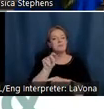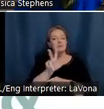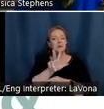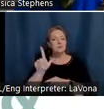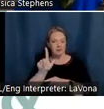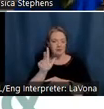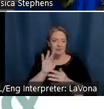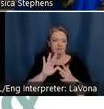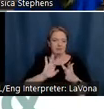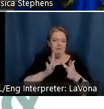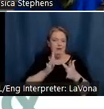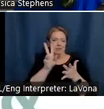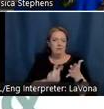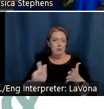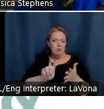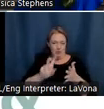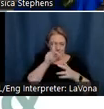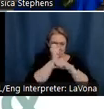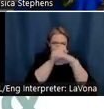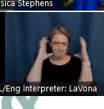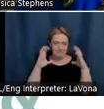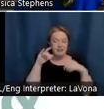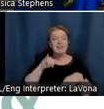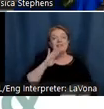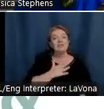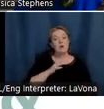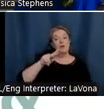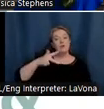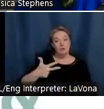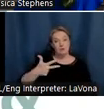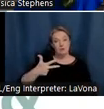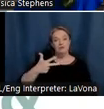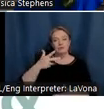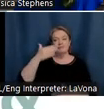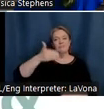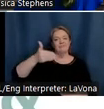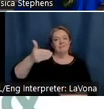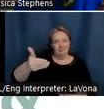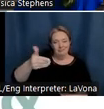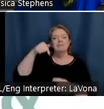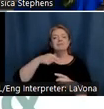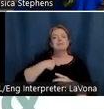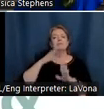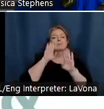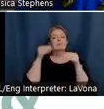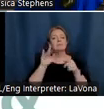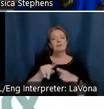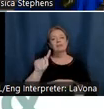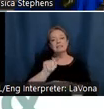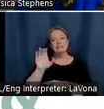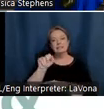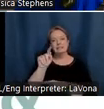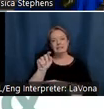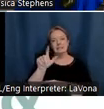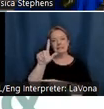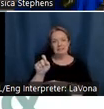stop on this year's journey, the T.C. Steele State Historic Site. The Historic Artist Homes and Studios Virtual Road Trip is a